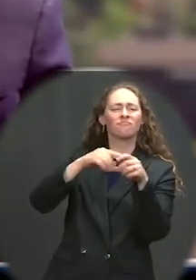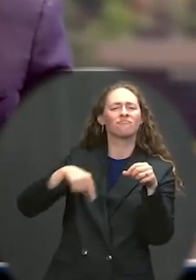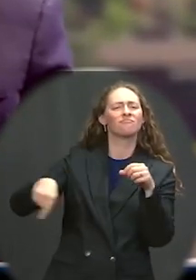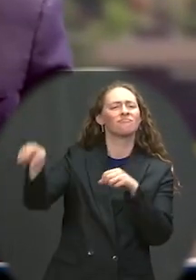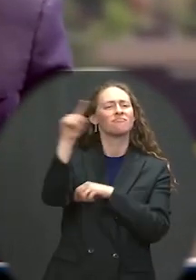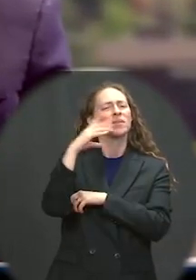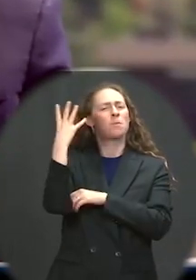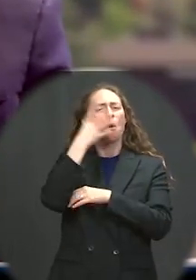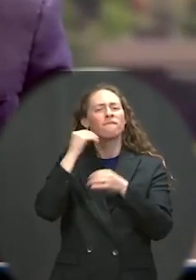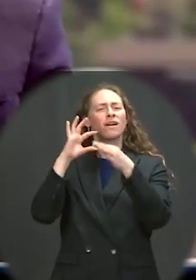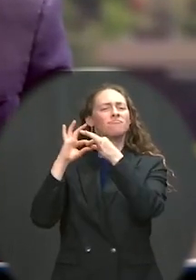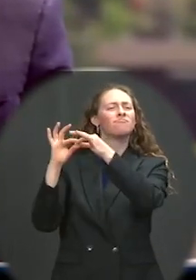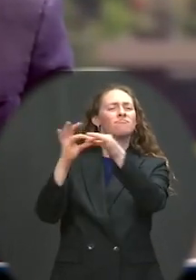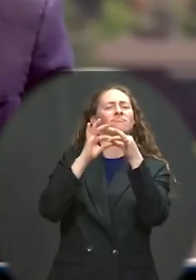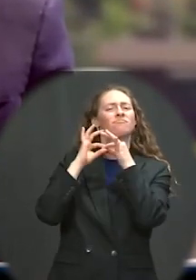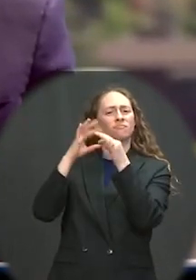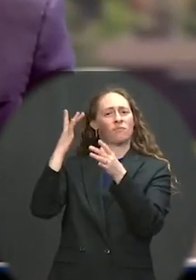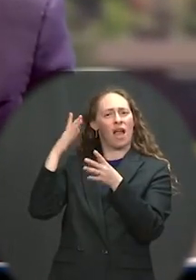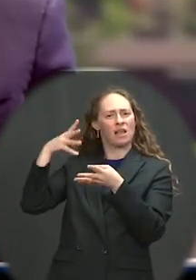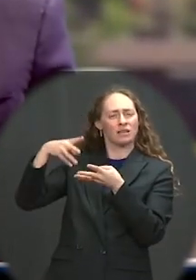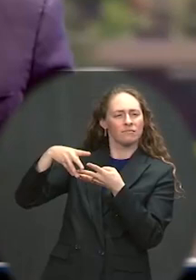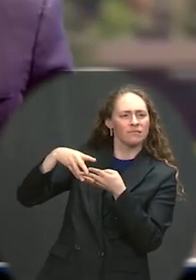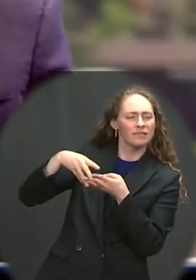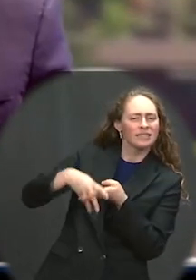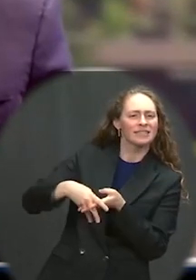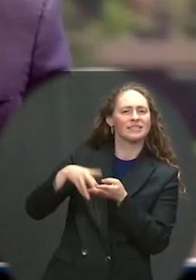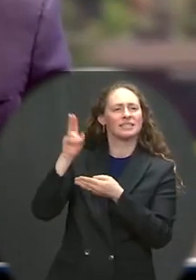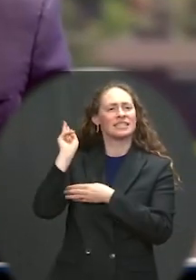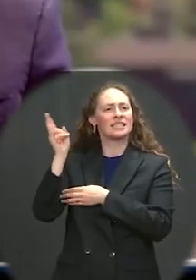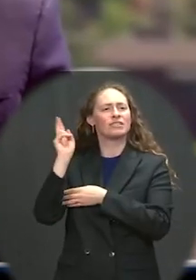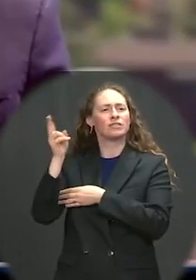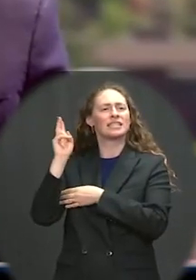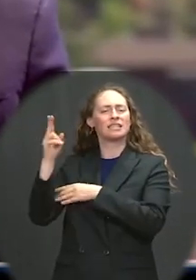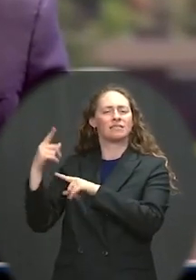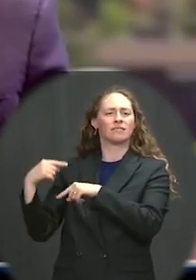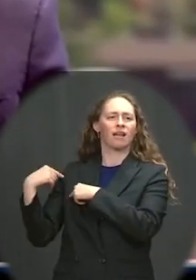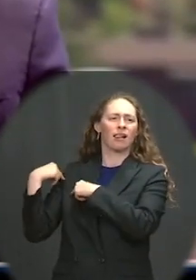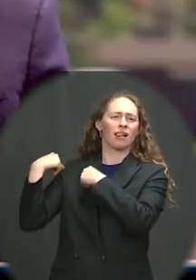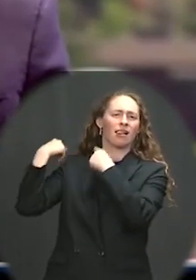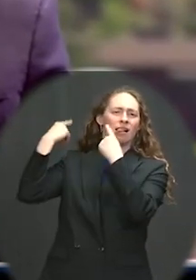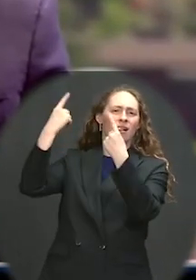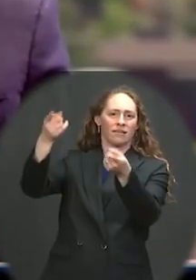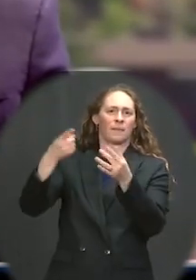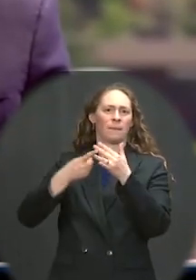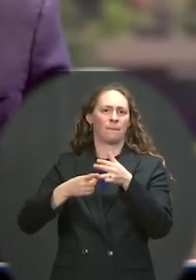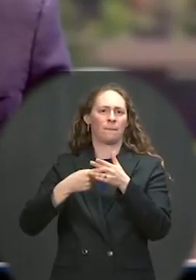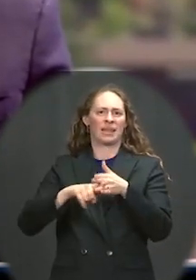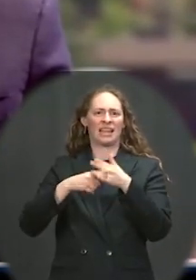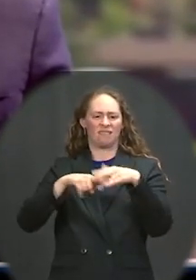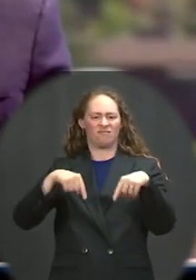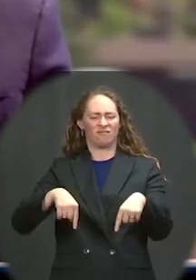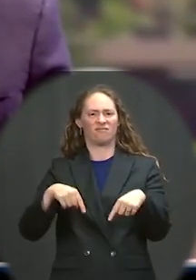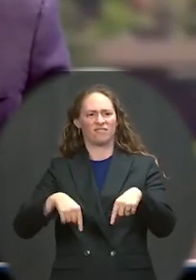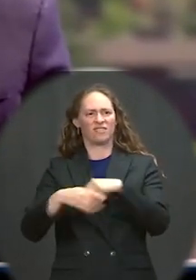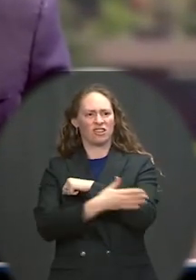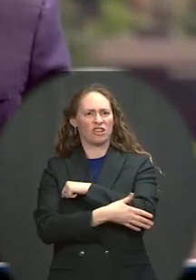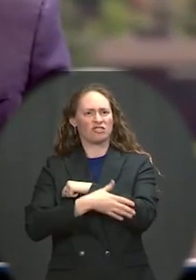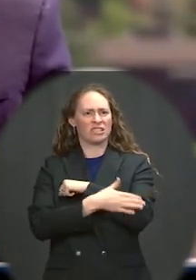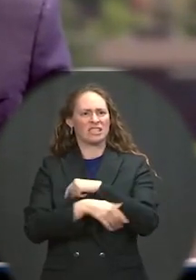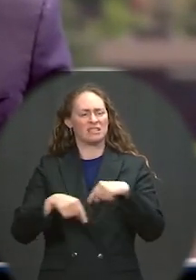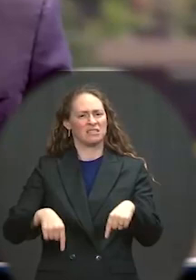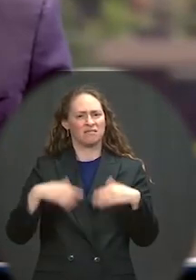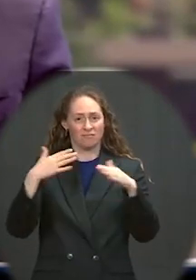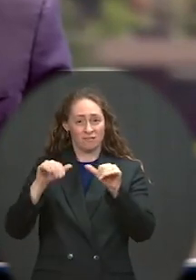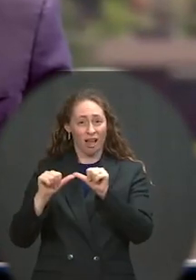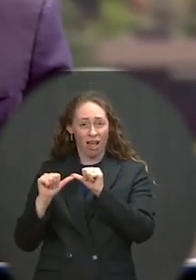days of our nation as part of this country's oldest, continuous, seagoing service. But no class